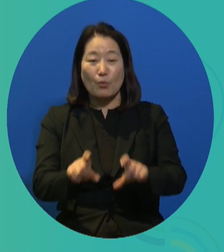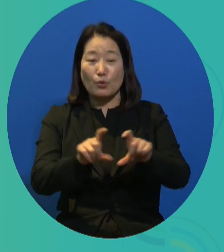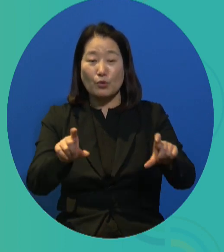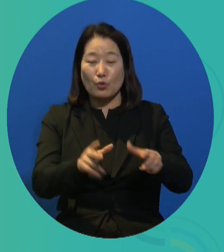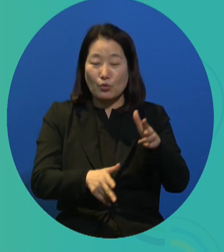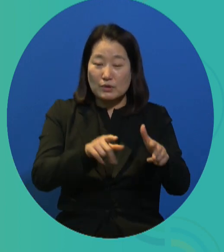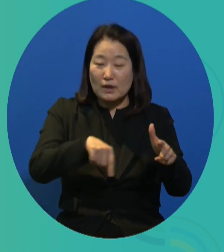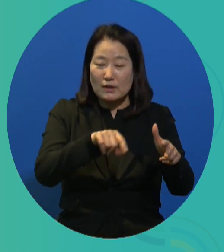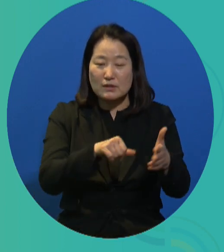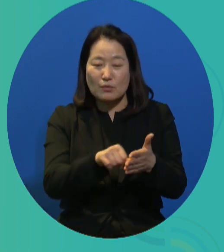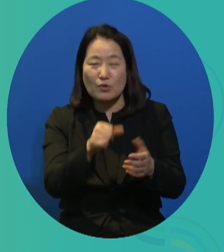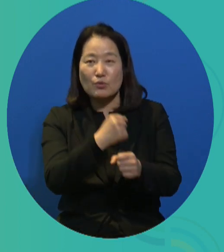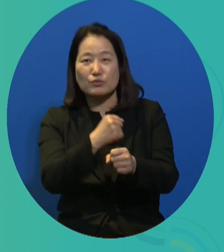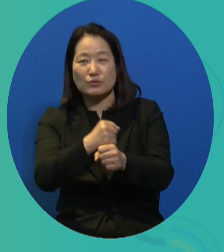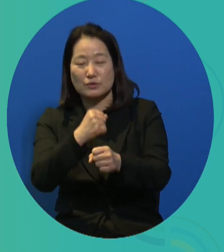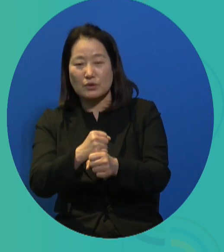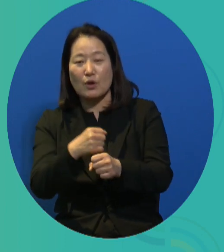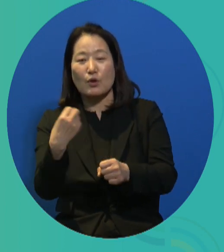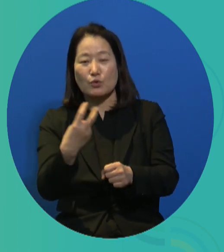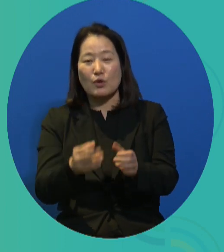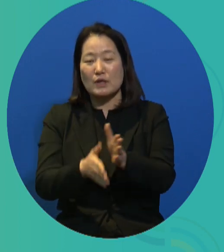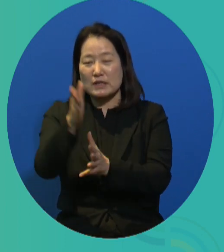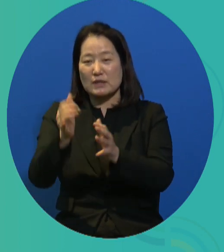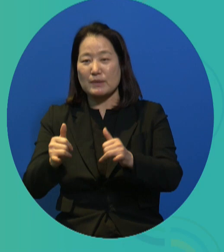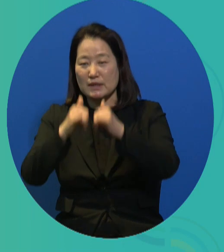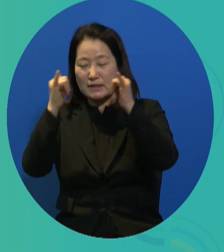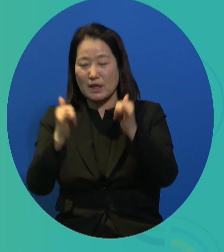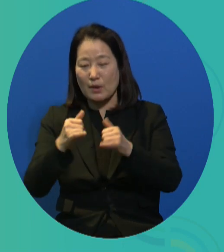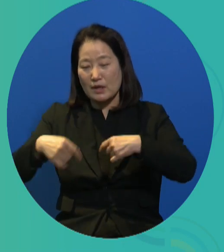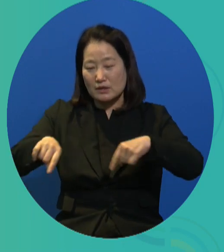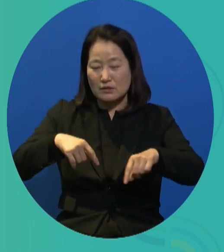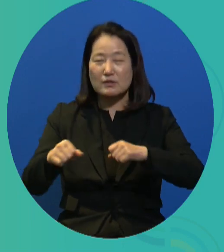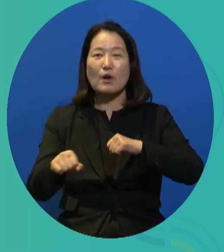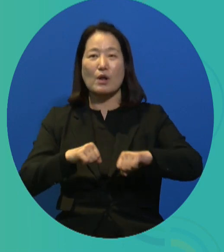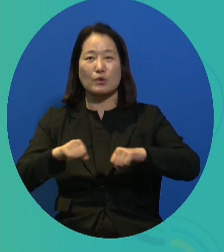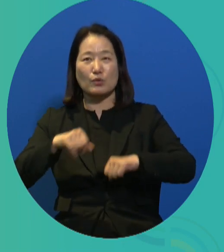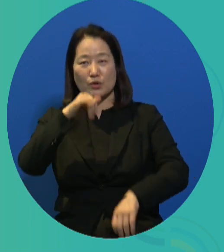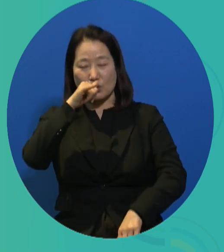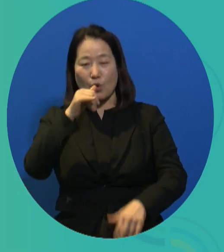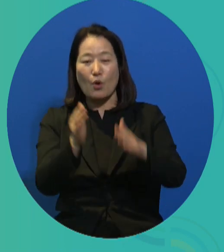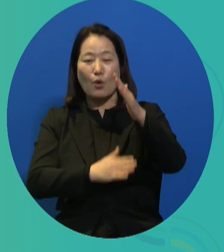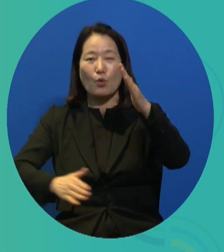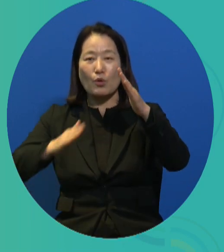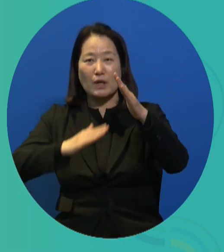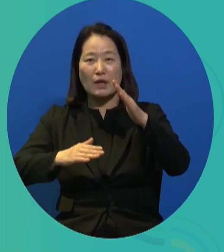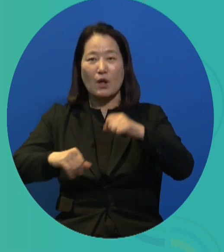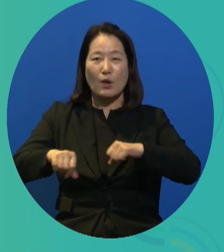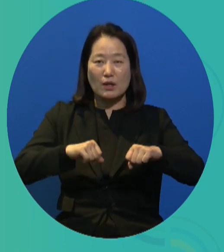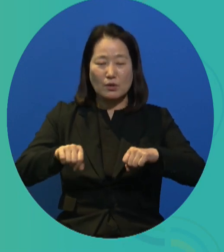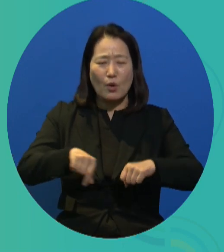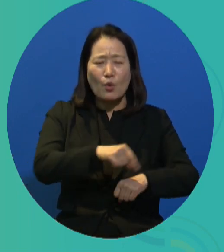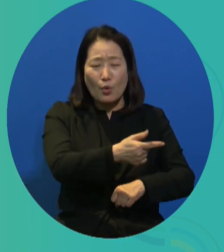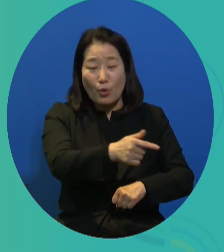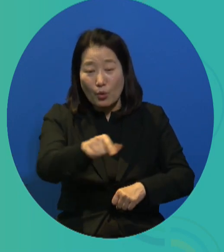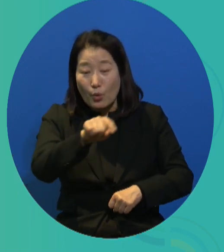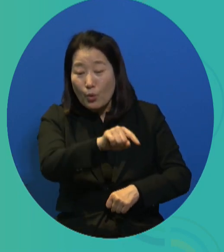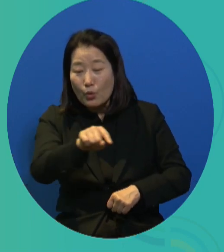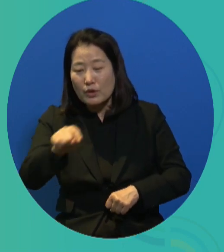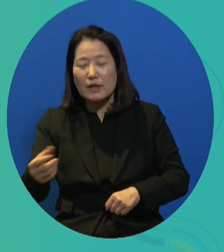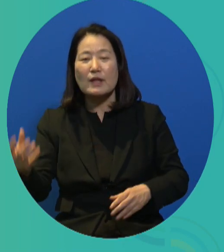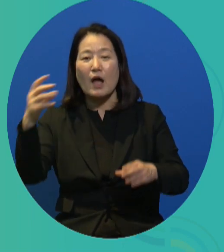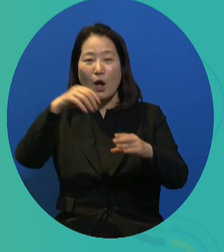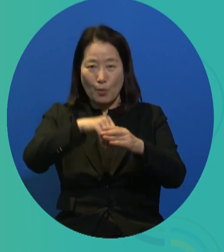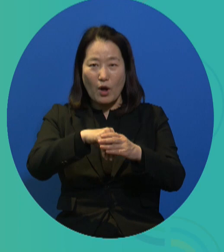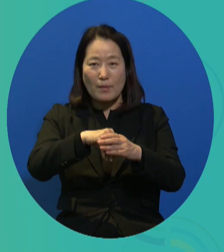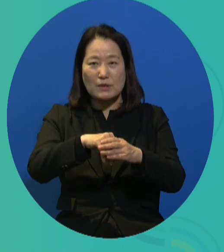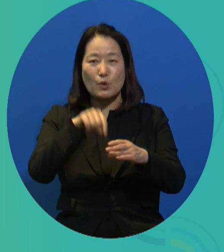other than just productive economic activity that other social, cultural, public benefit activities should